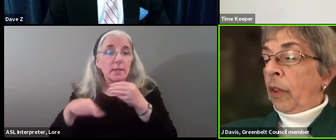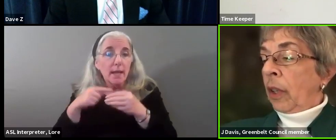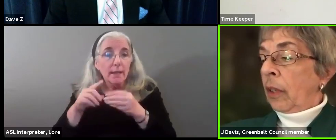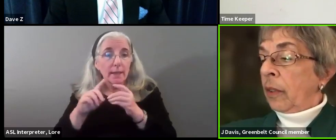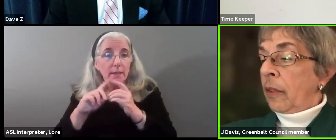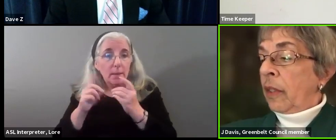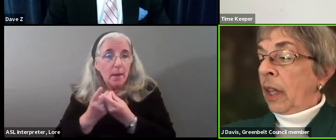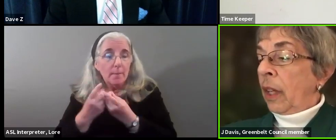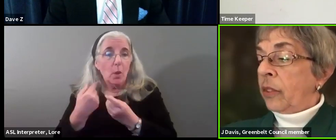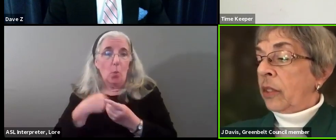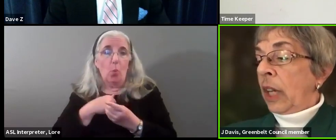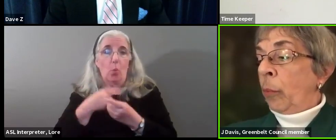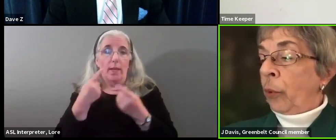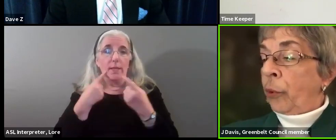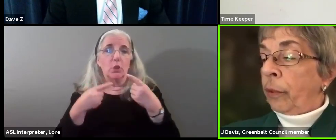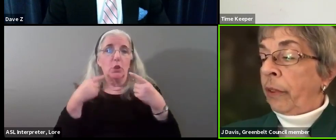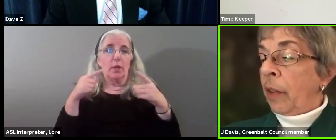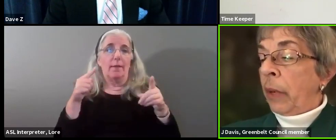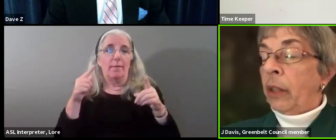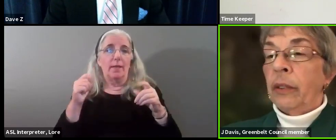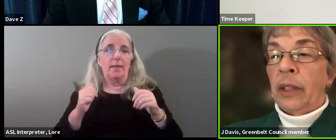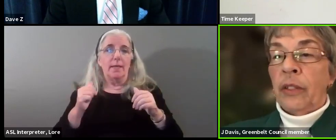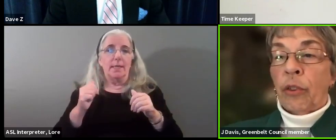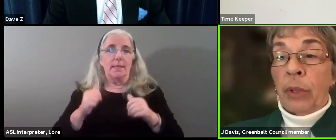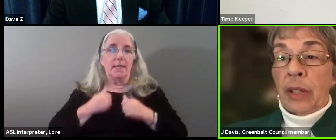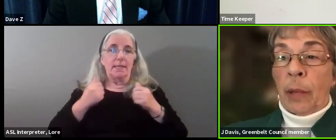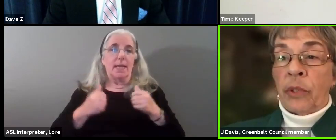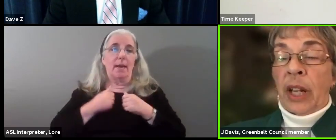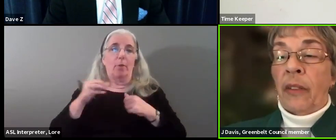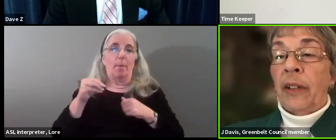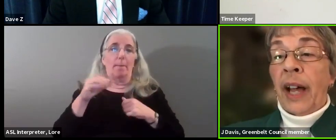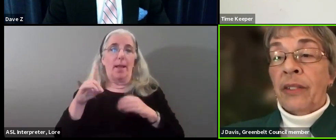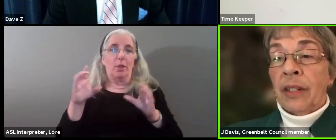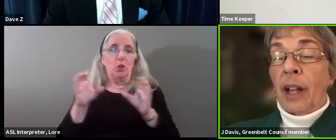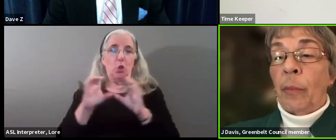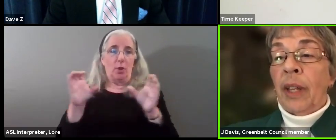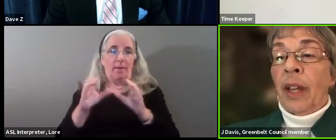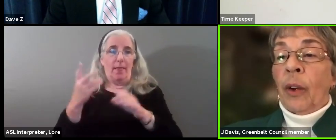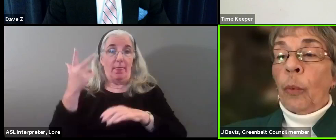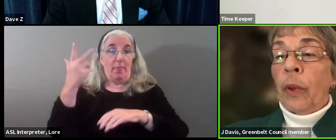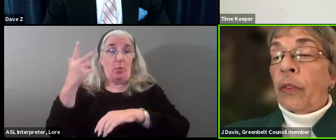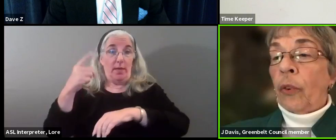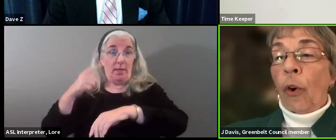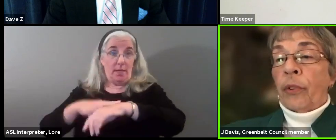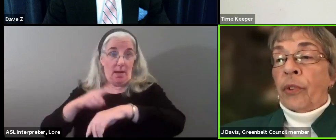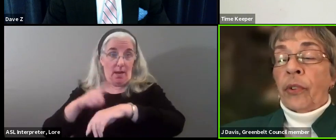achieved the Sustainable Certified Maryland at least three times now, the last time